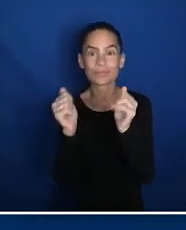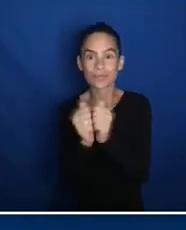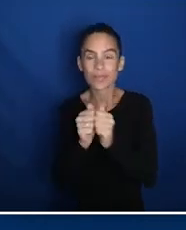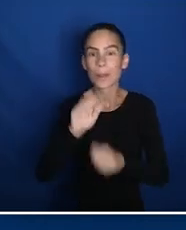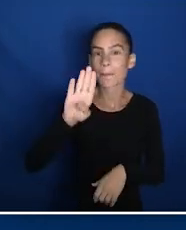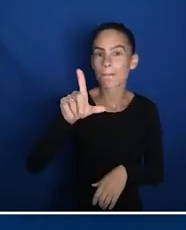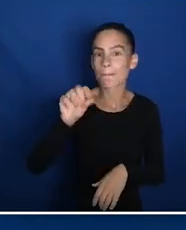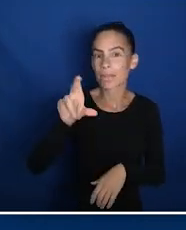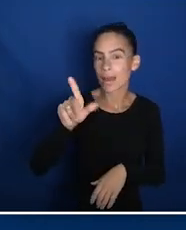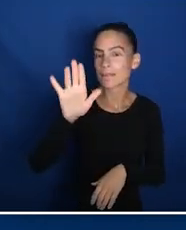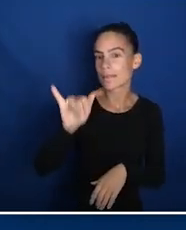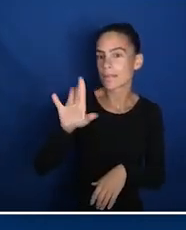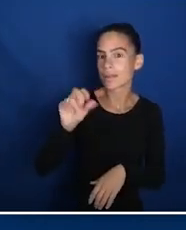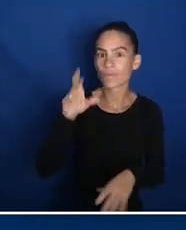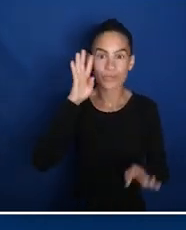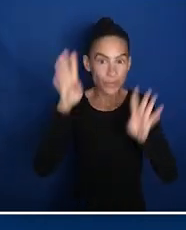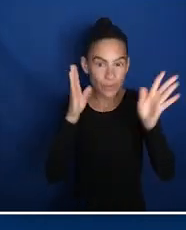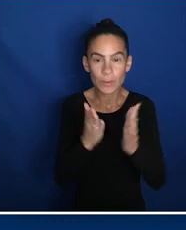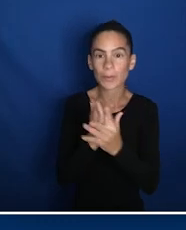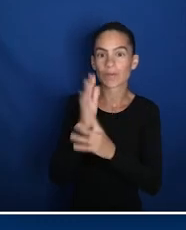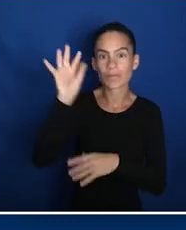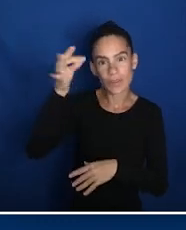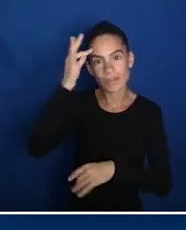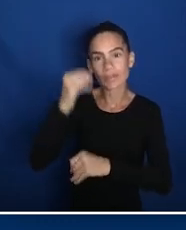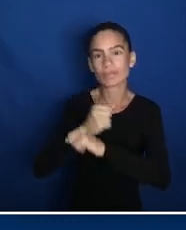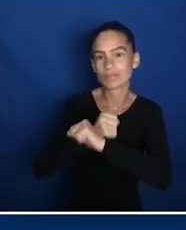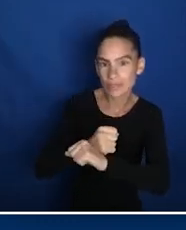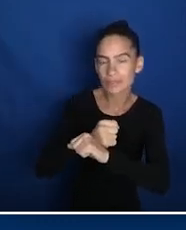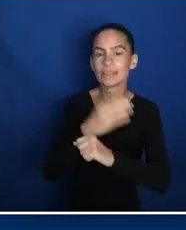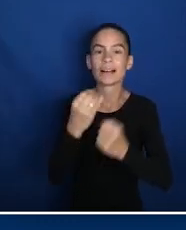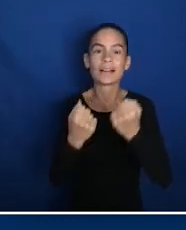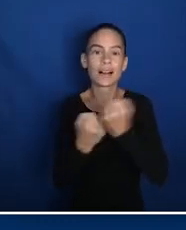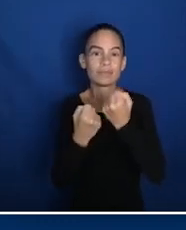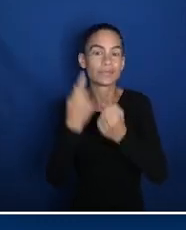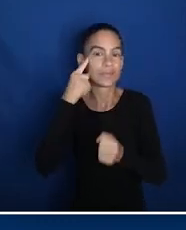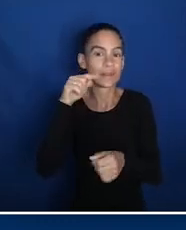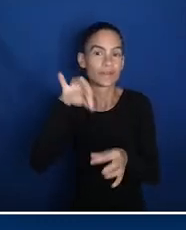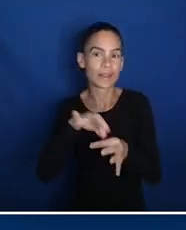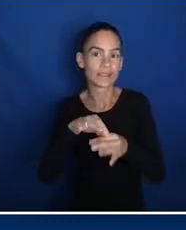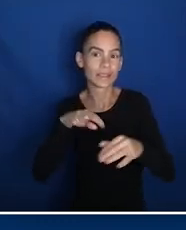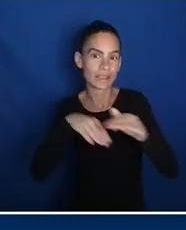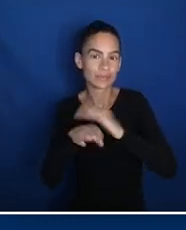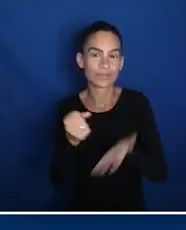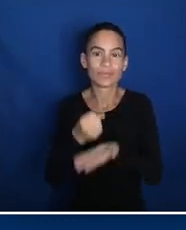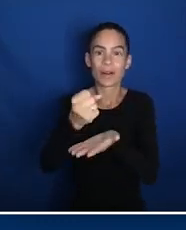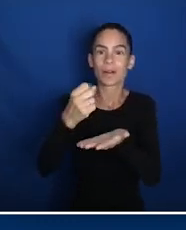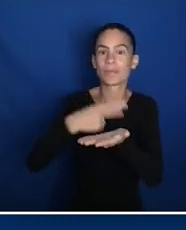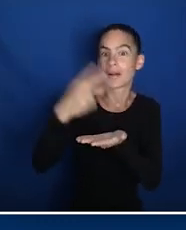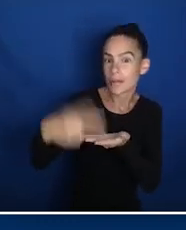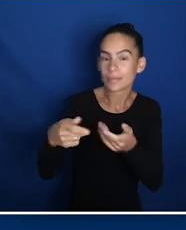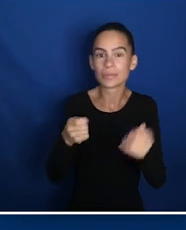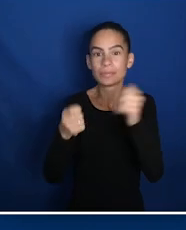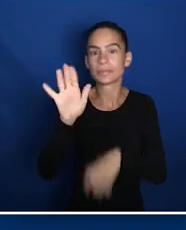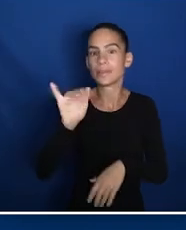Inc., in association with Block by Block Creative, through the Federal Protection and Advocacy for Voting Access